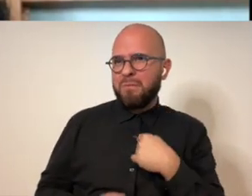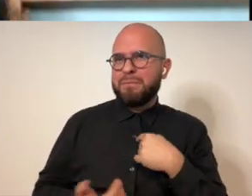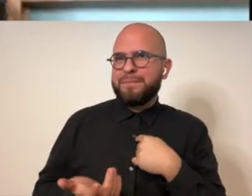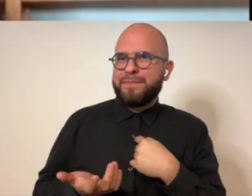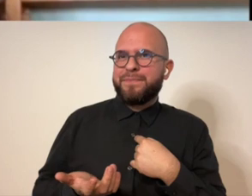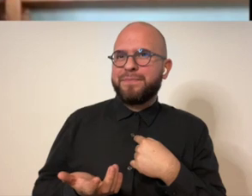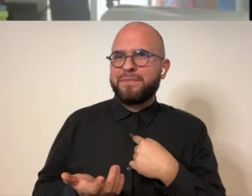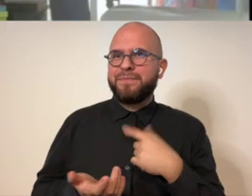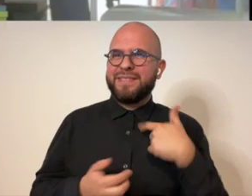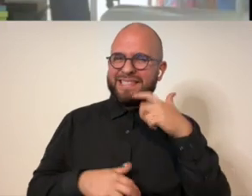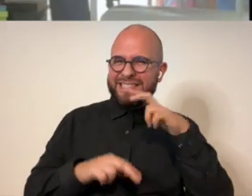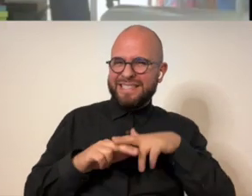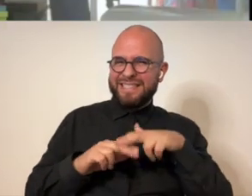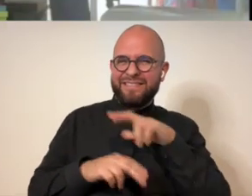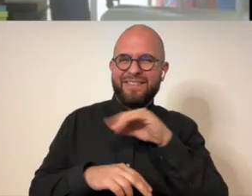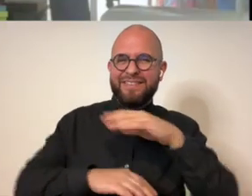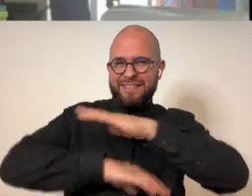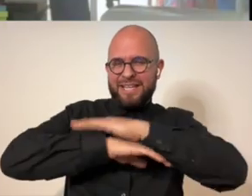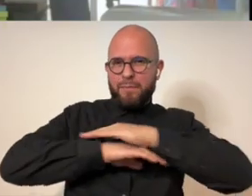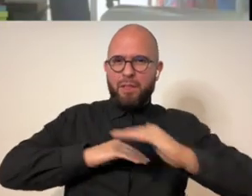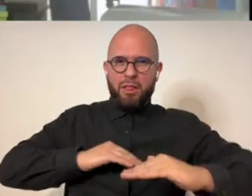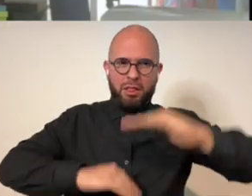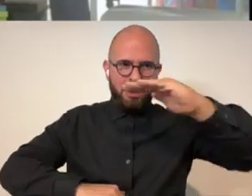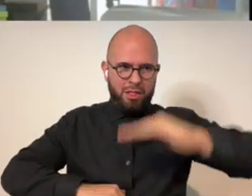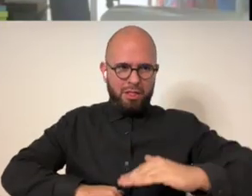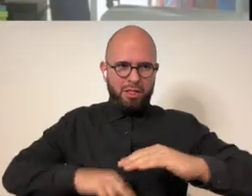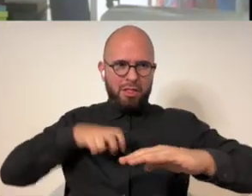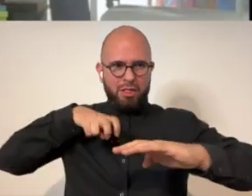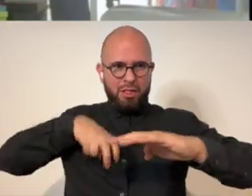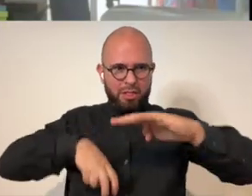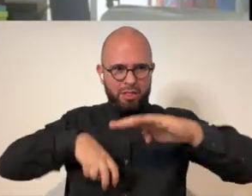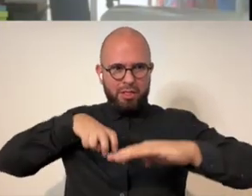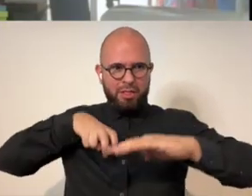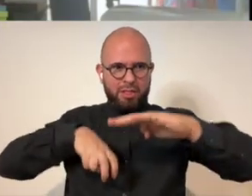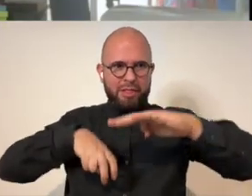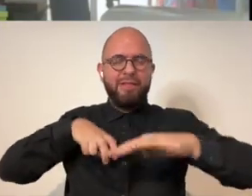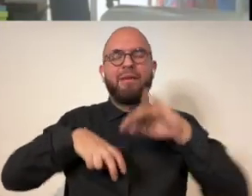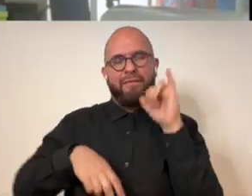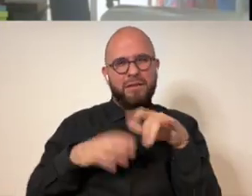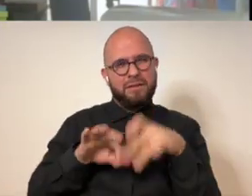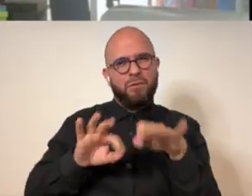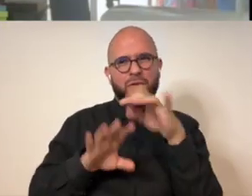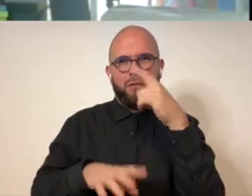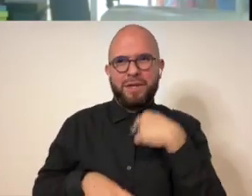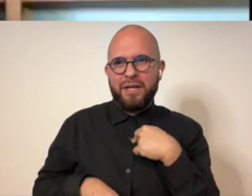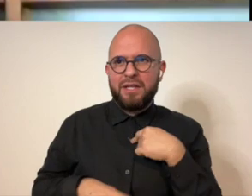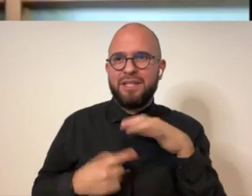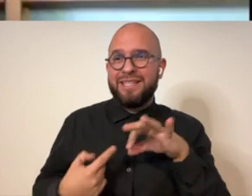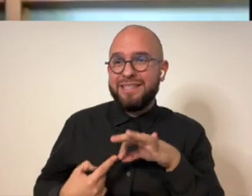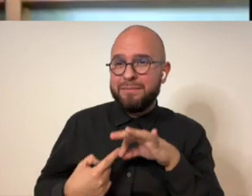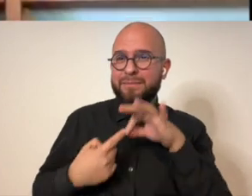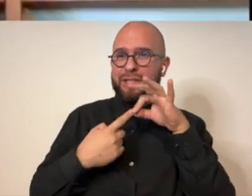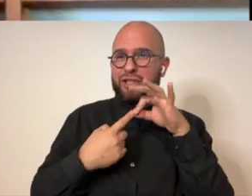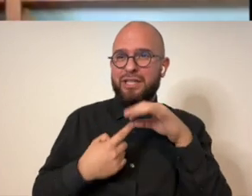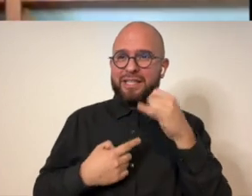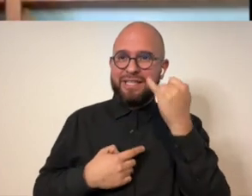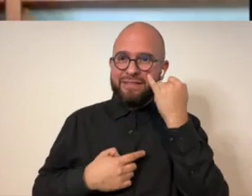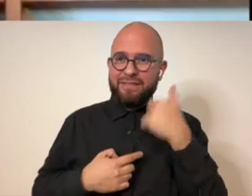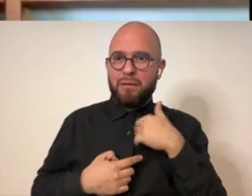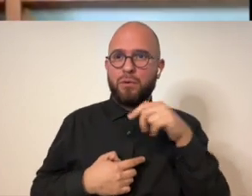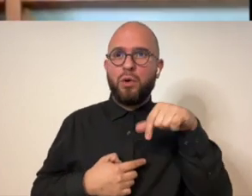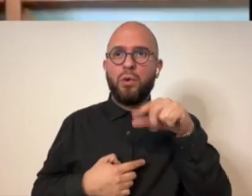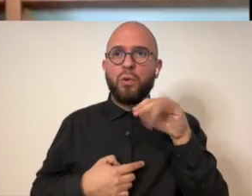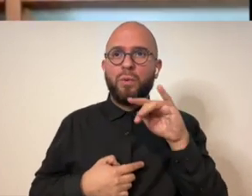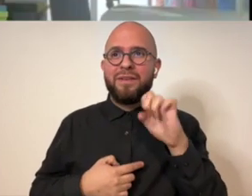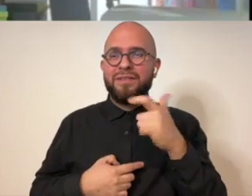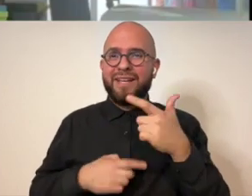or yeah for me um really adjusting like the chair and table height is the most important thing yeah especially when i'm